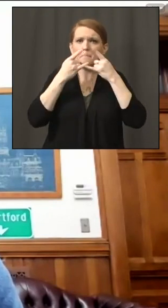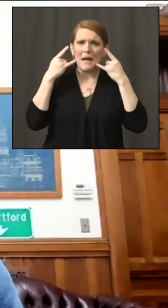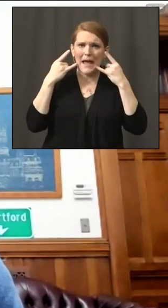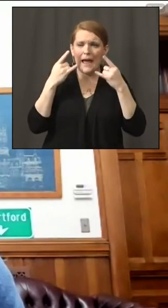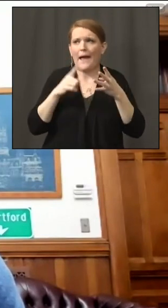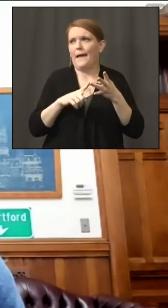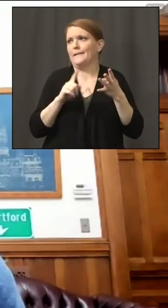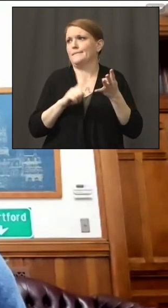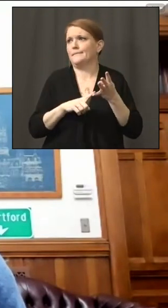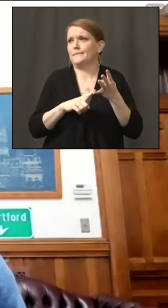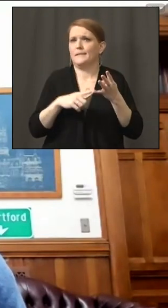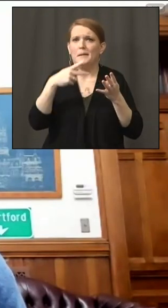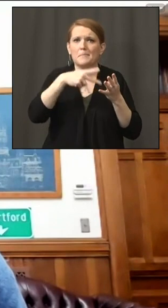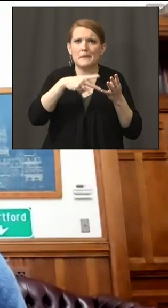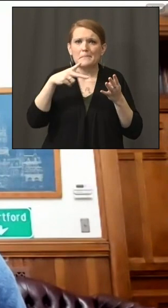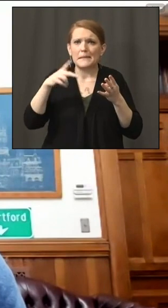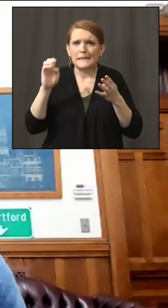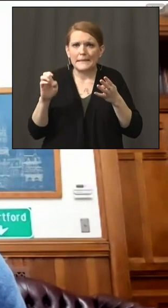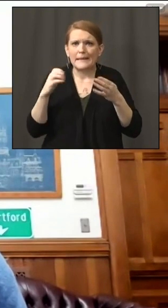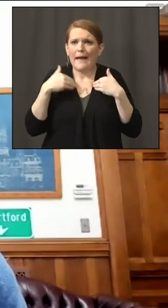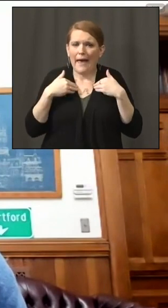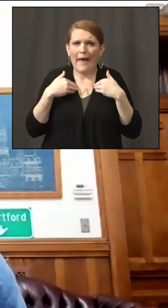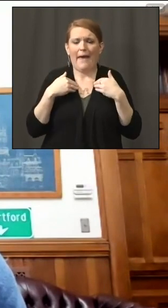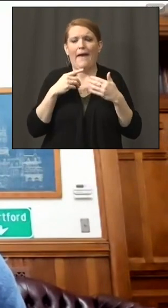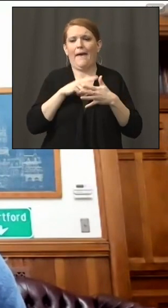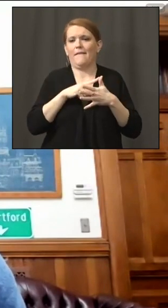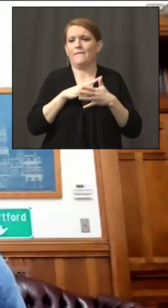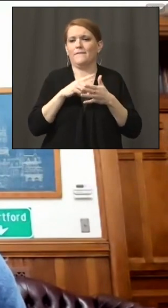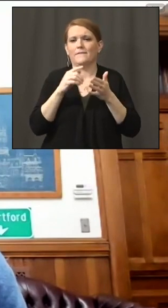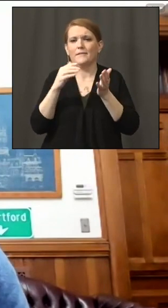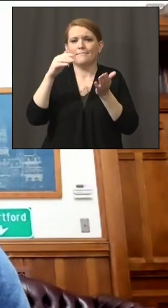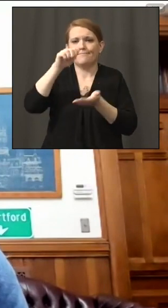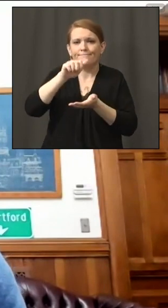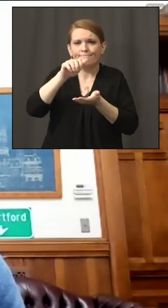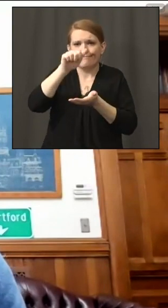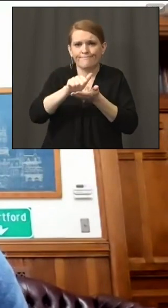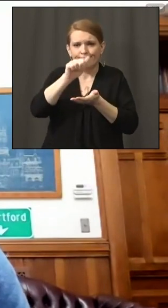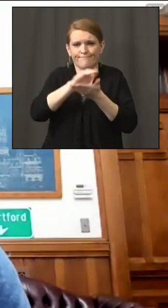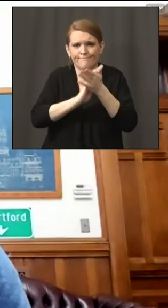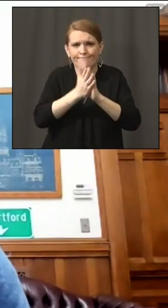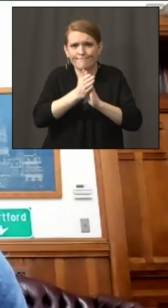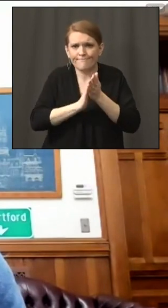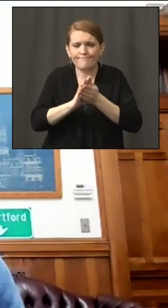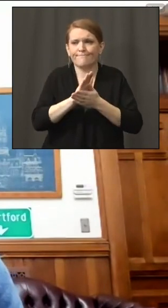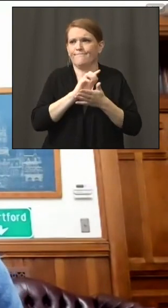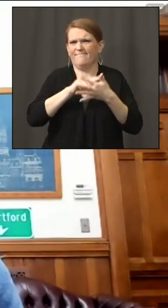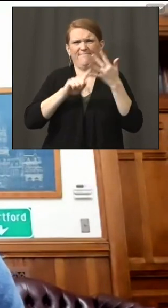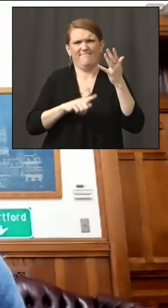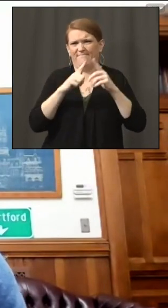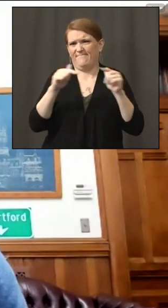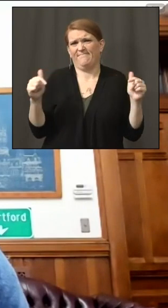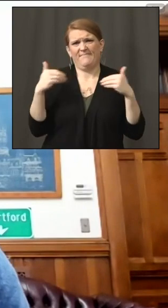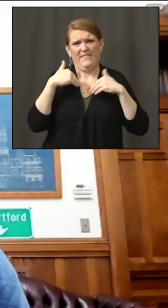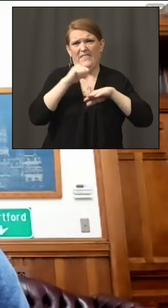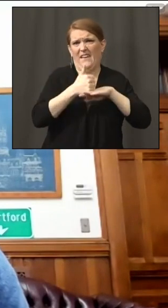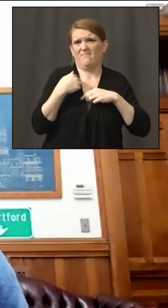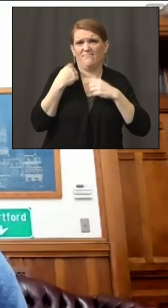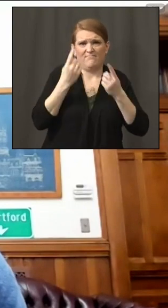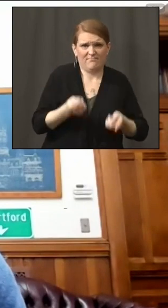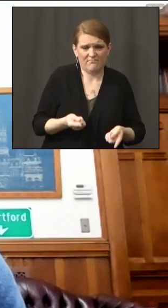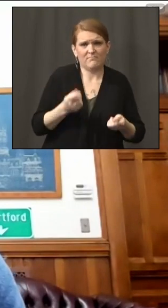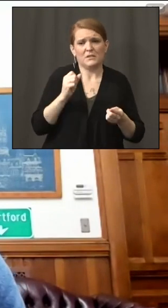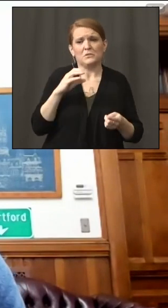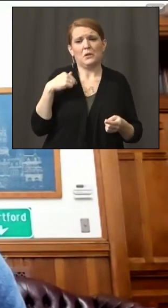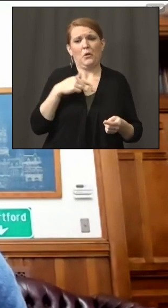appropriate PPE in the office, hand sanitizer and such. It's safe to say this time around that